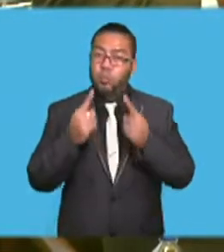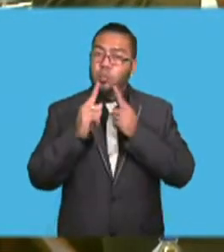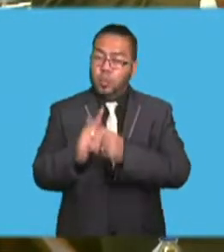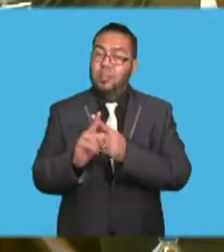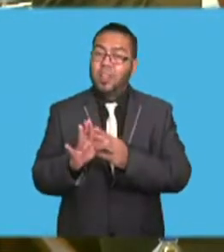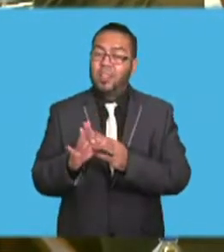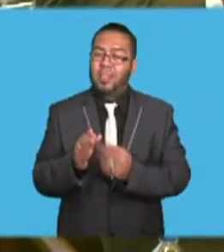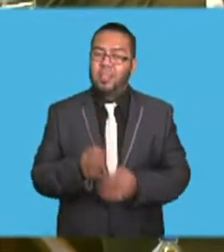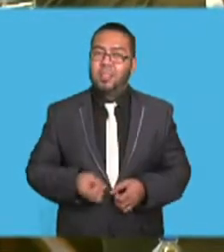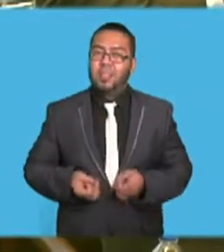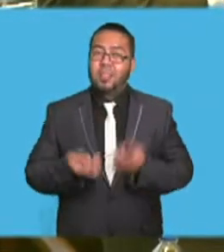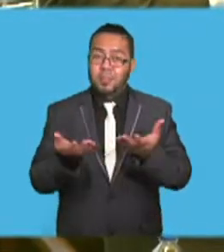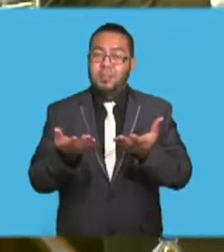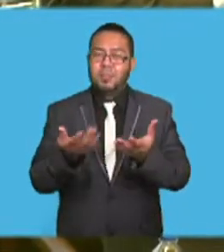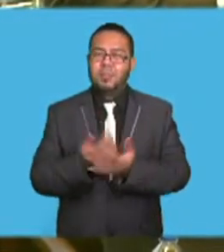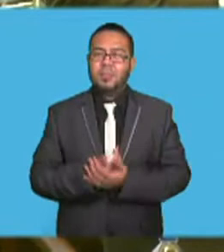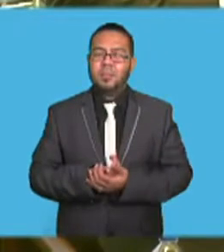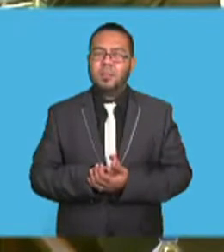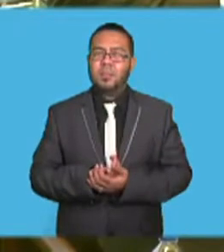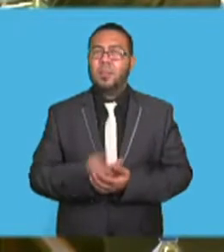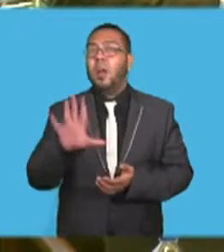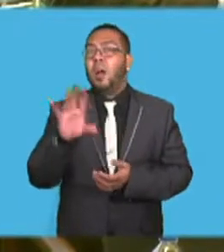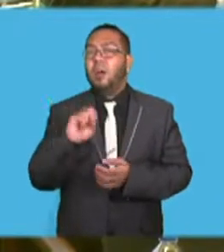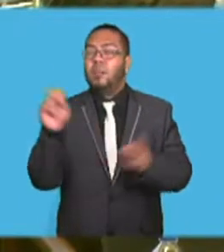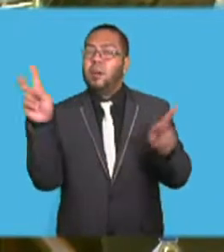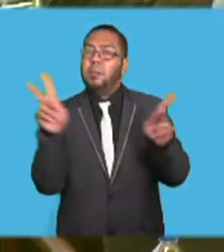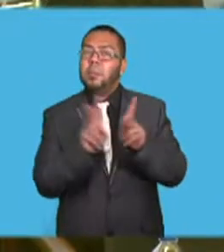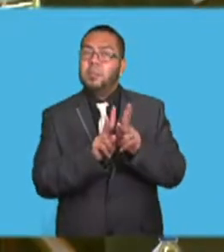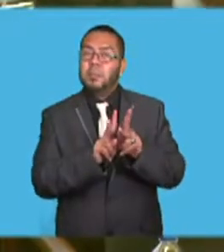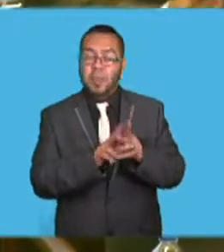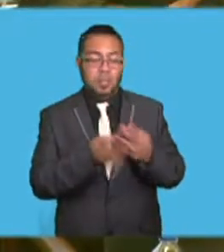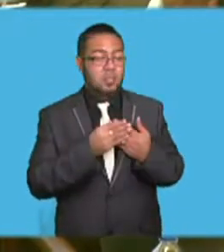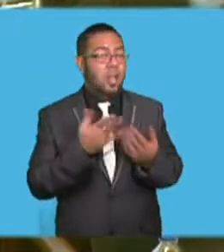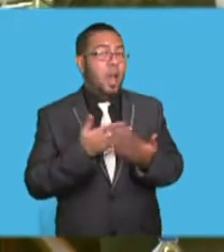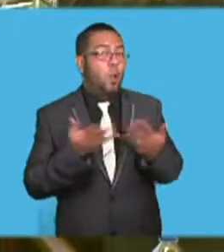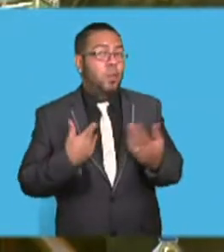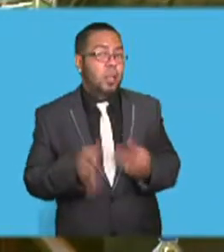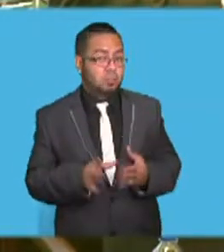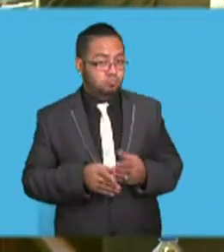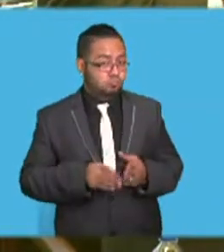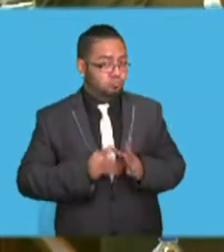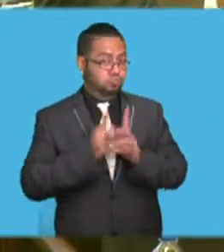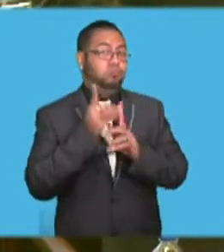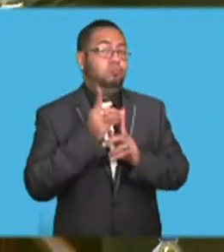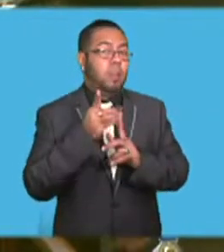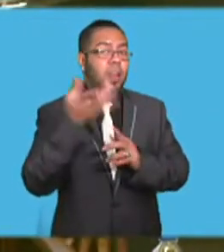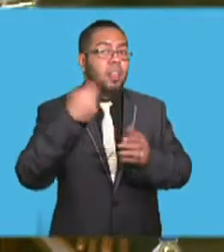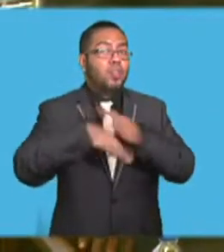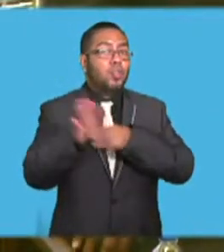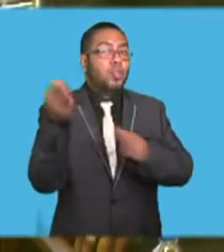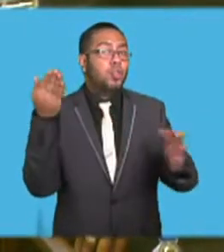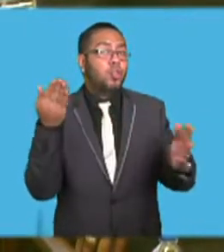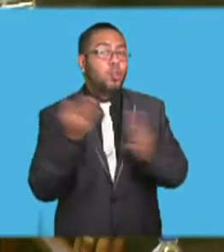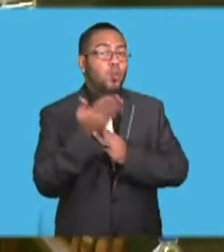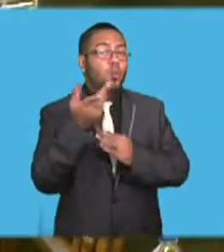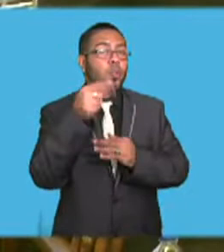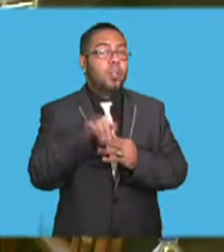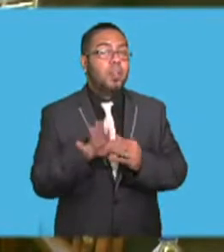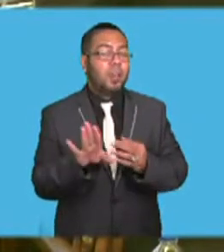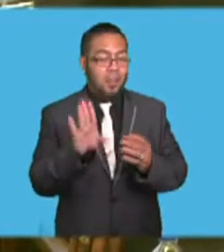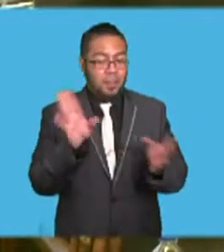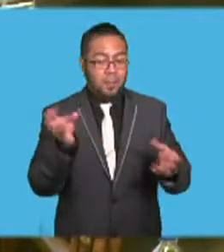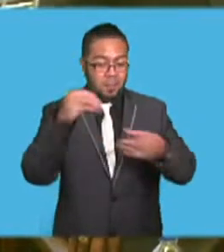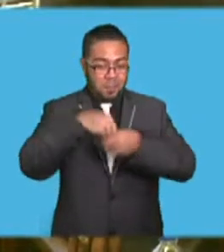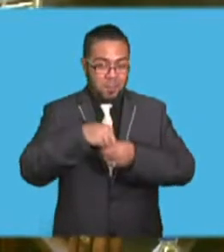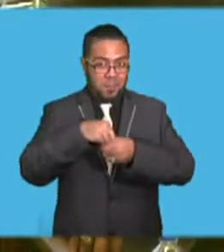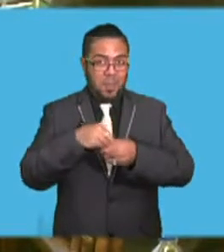commitment of parties in the NDCs and how it can be enhanced through the participation of non-party stakeholders.